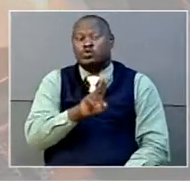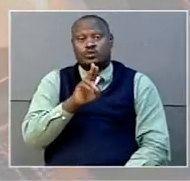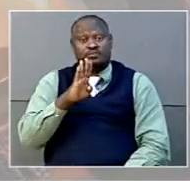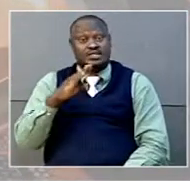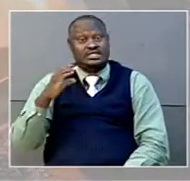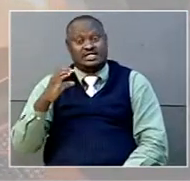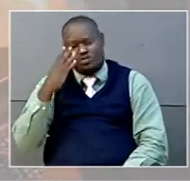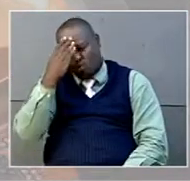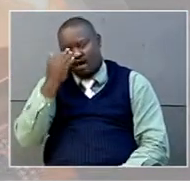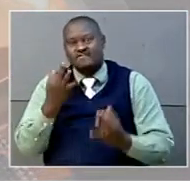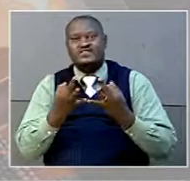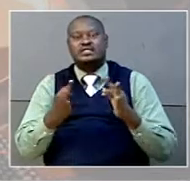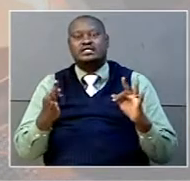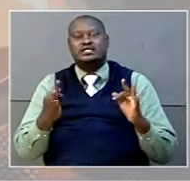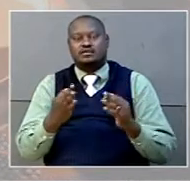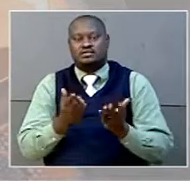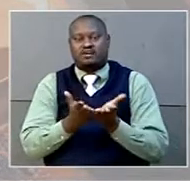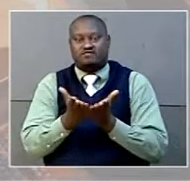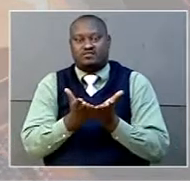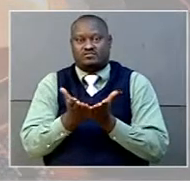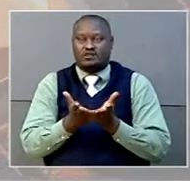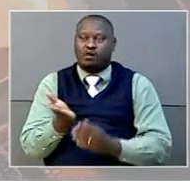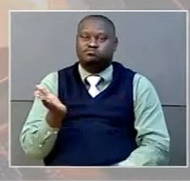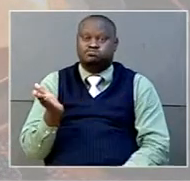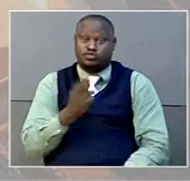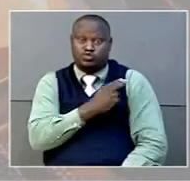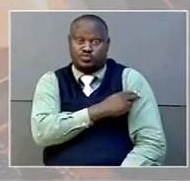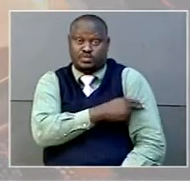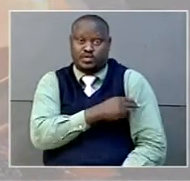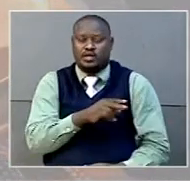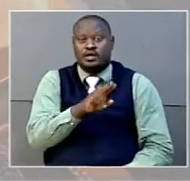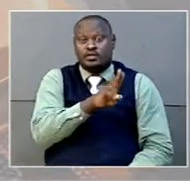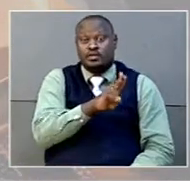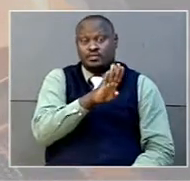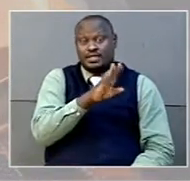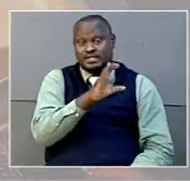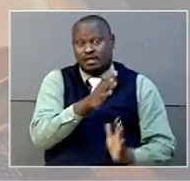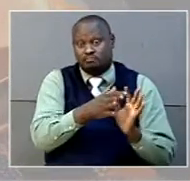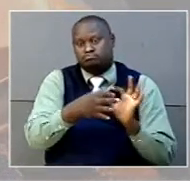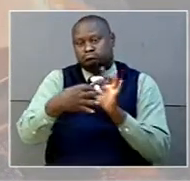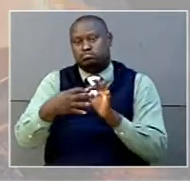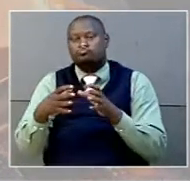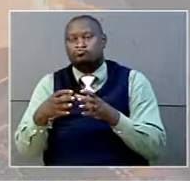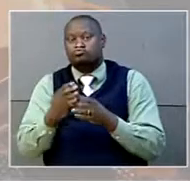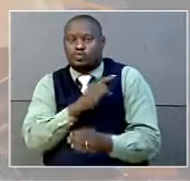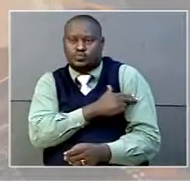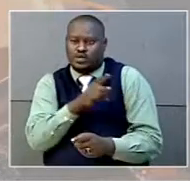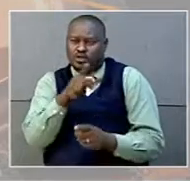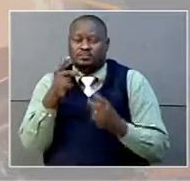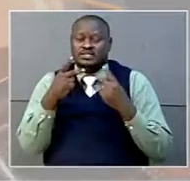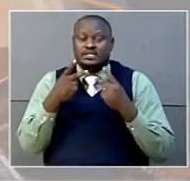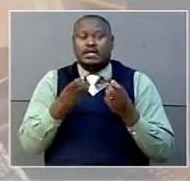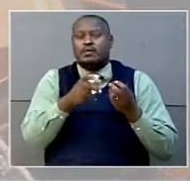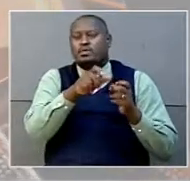for free medical check-ups. Now the camp, organized by the national broadcaster and some health providers, has seen many